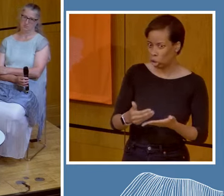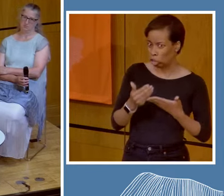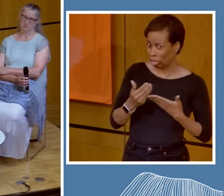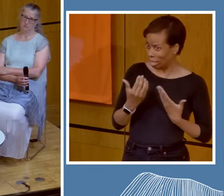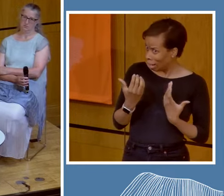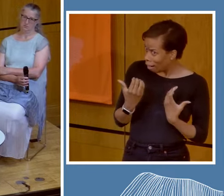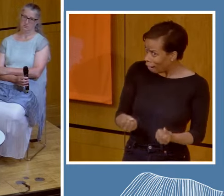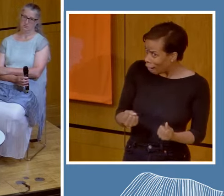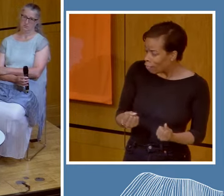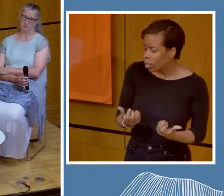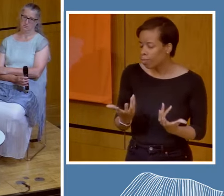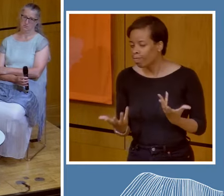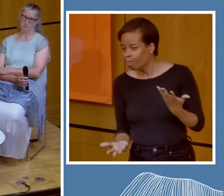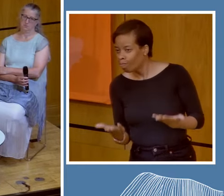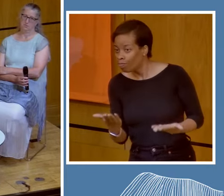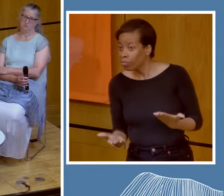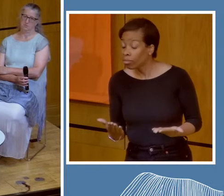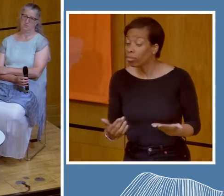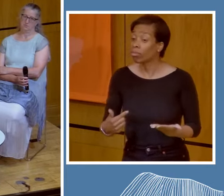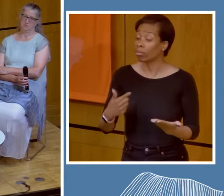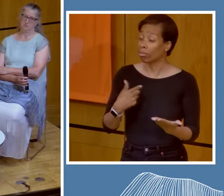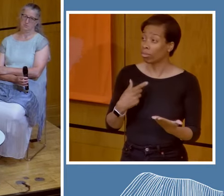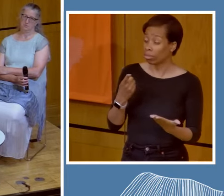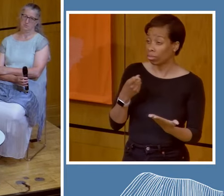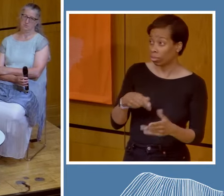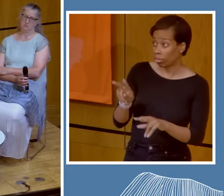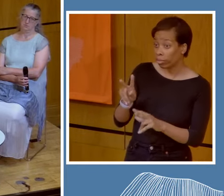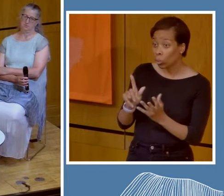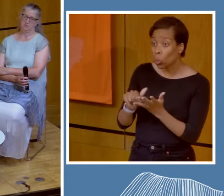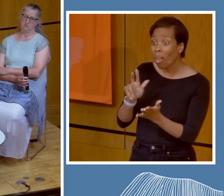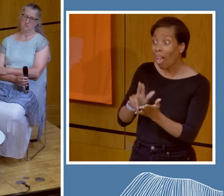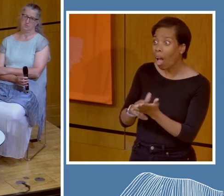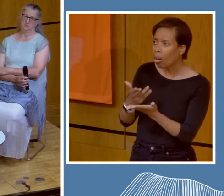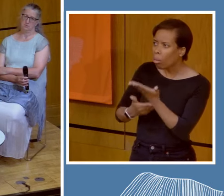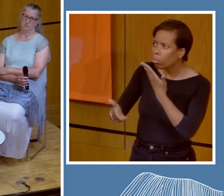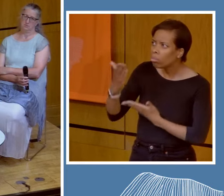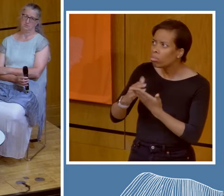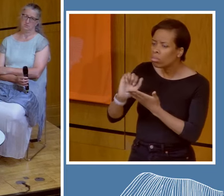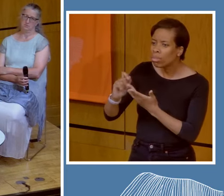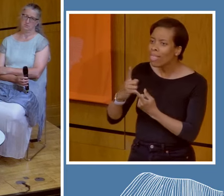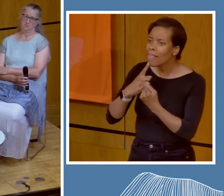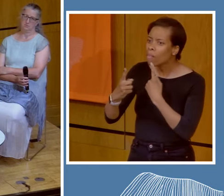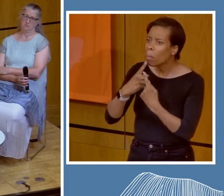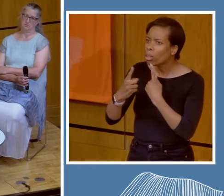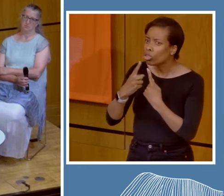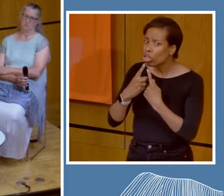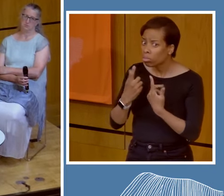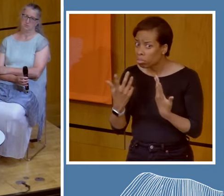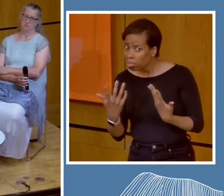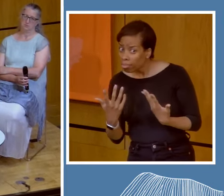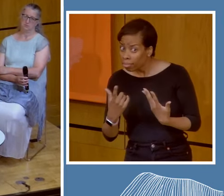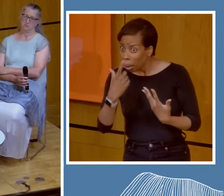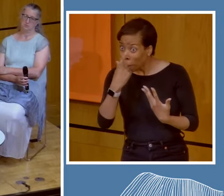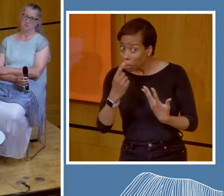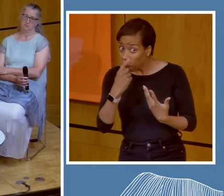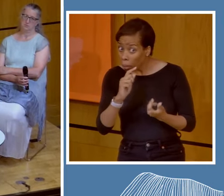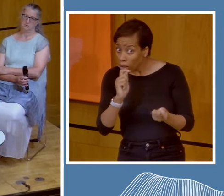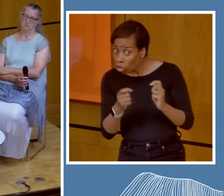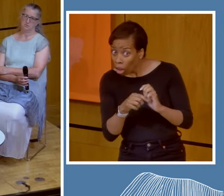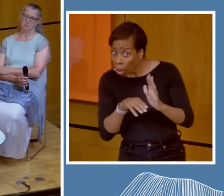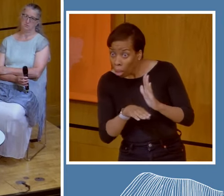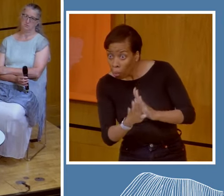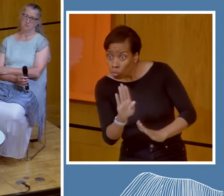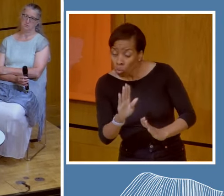transformational change and these kind of things. But I suppose like the previous question kind of flagged a lot of the